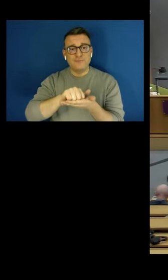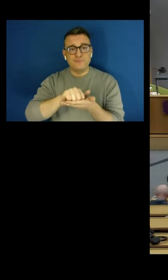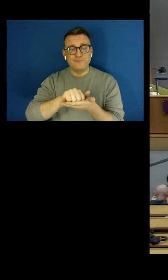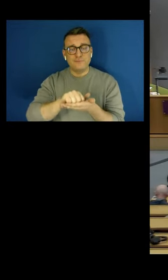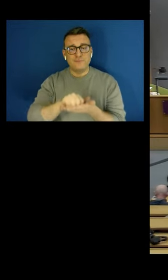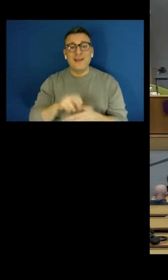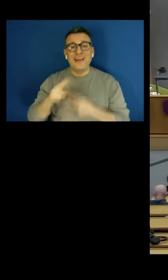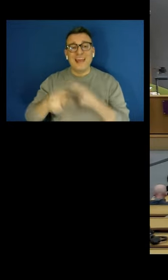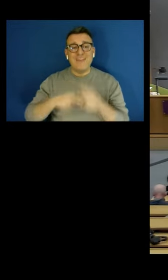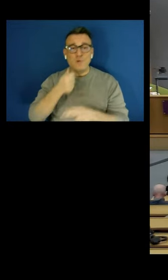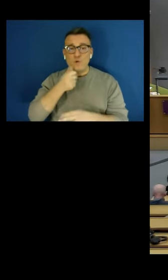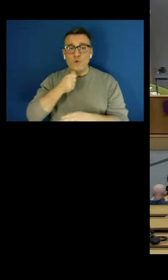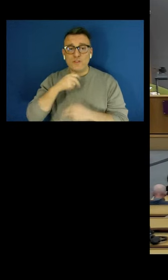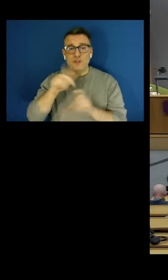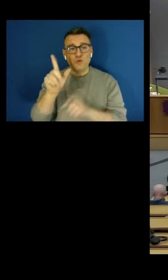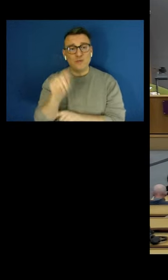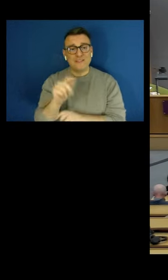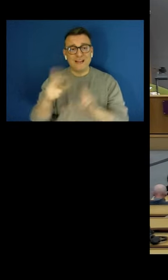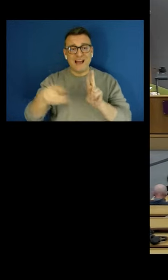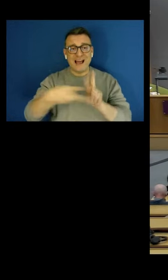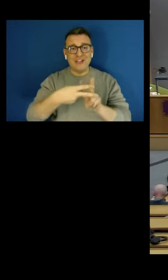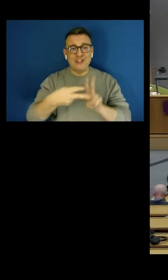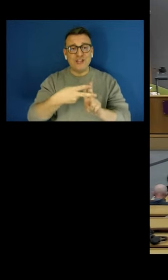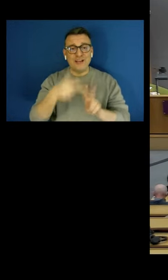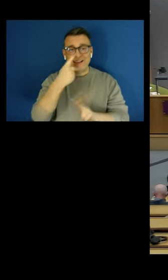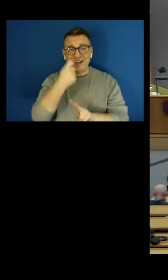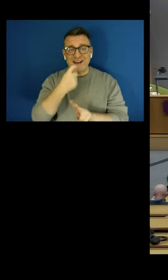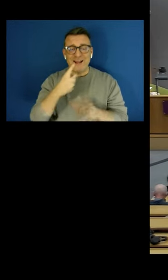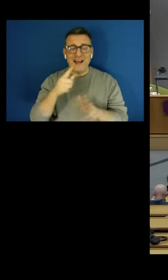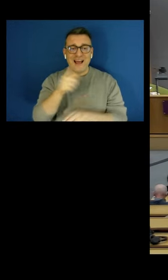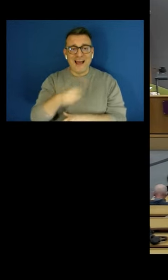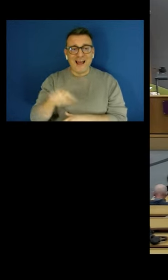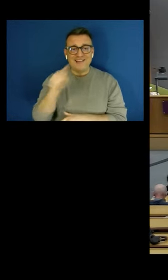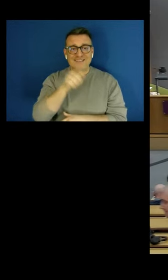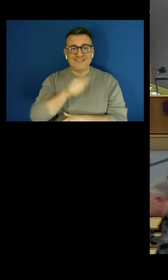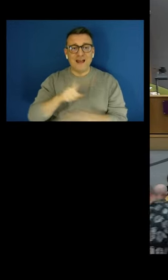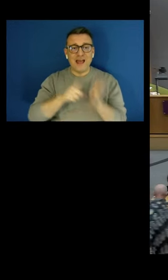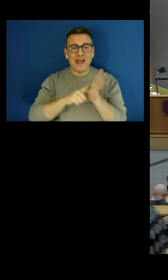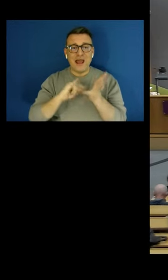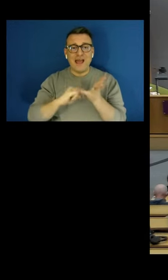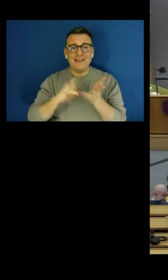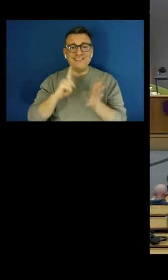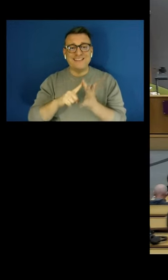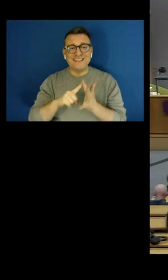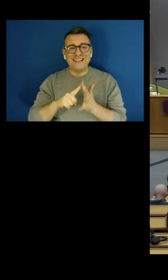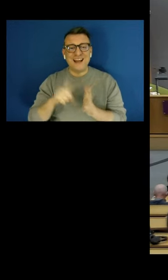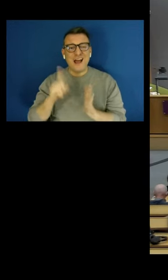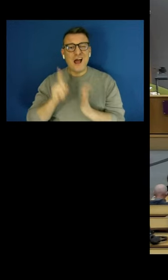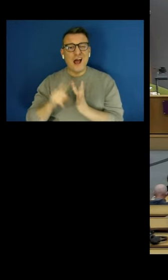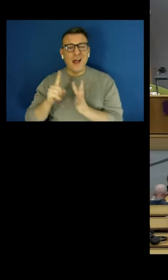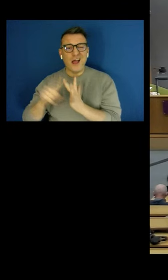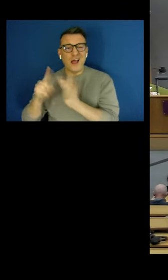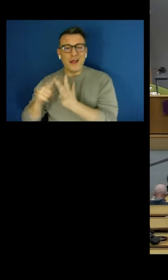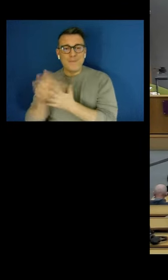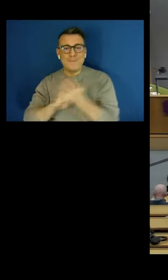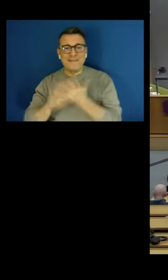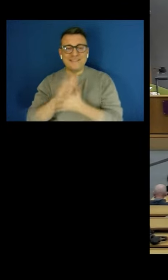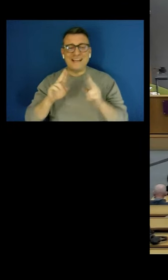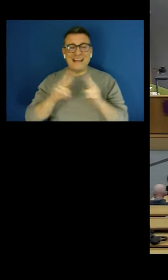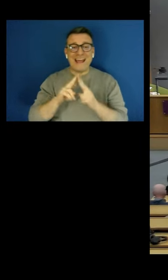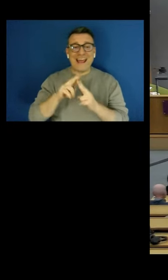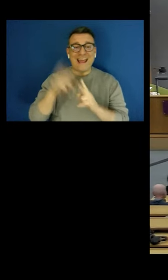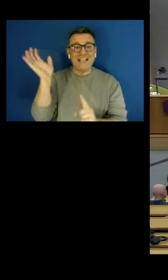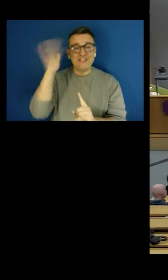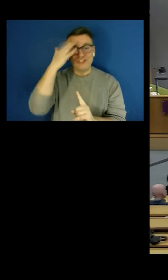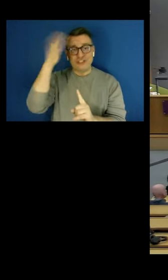today's event is at LSE, triple I, standing for Institute of International Inequalities and we